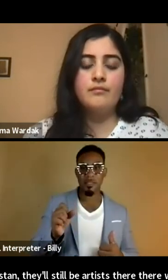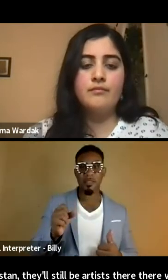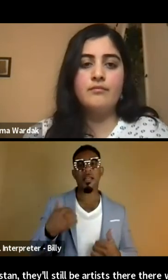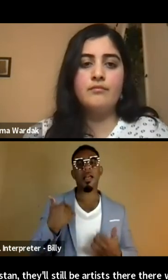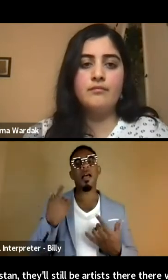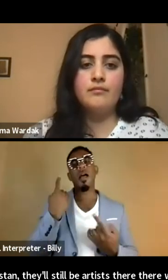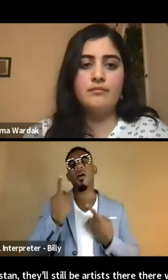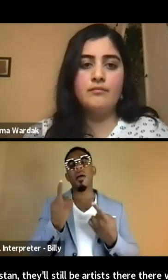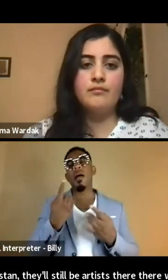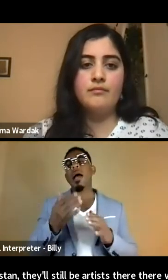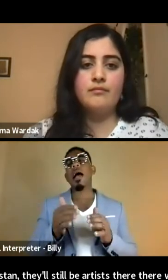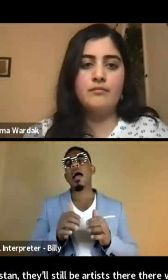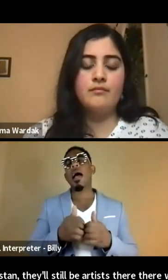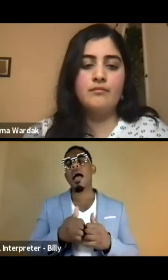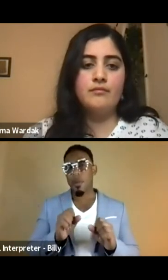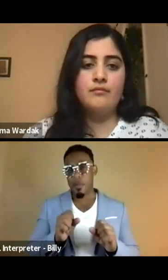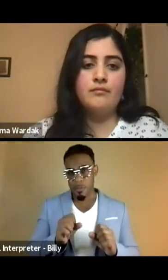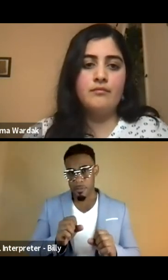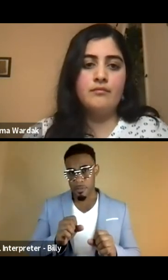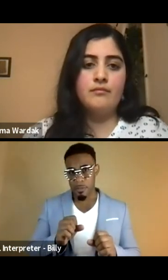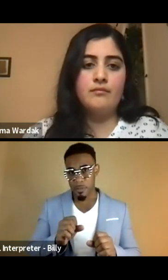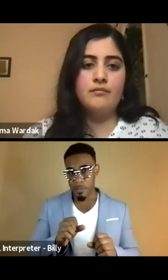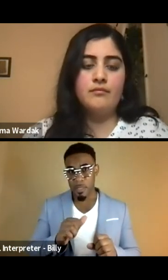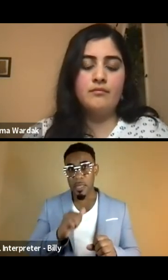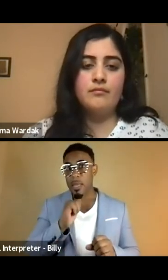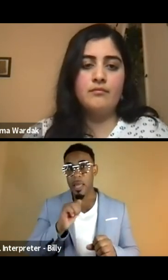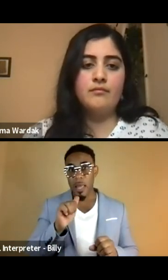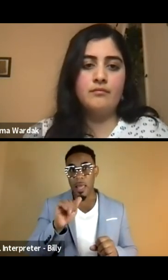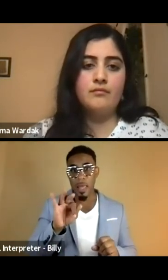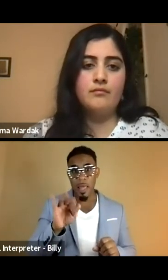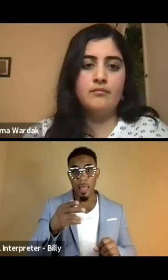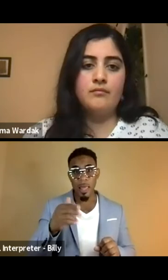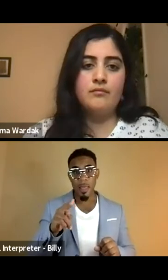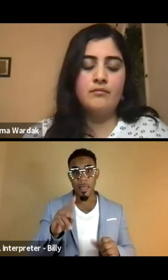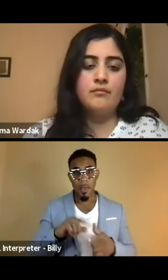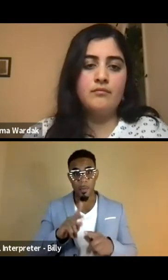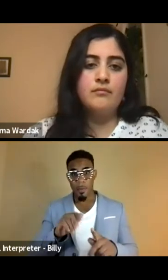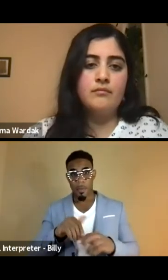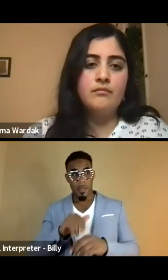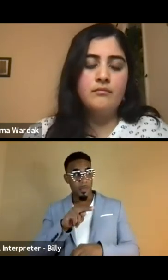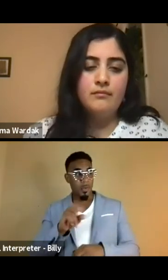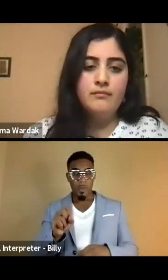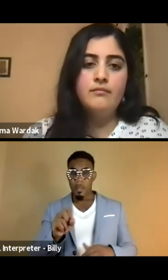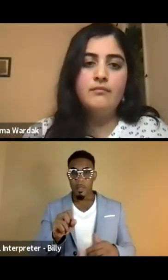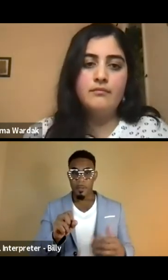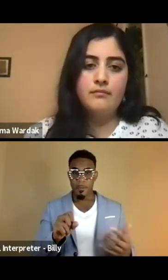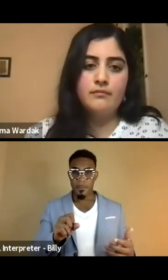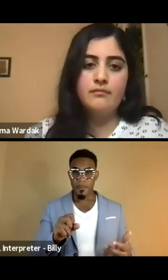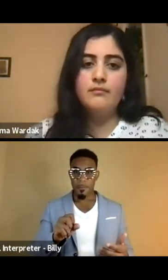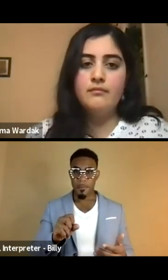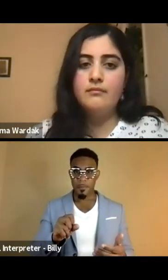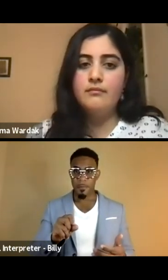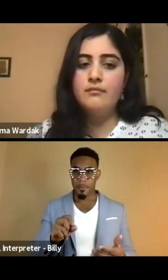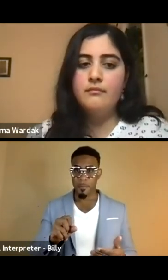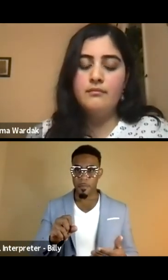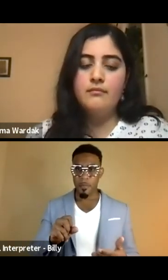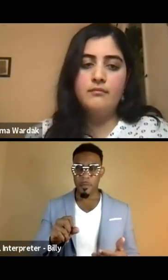I wonder how can non-Afghans or folks in the United States, um,